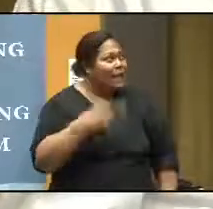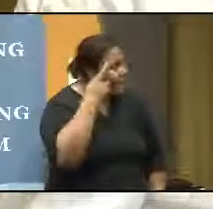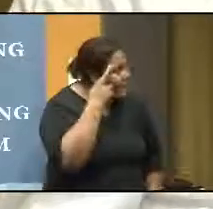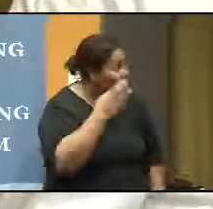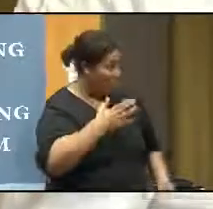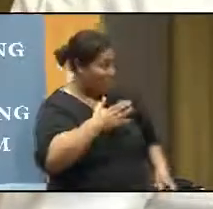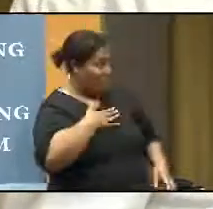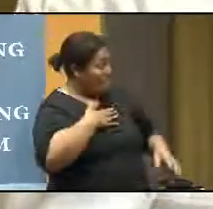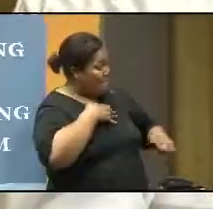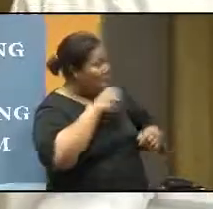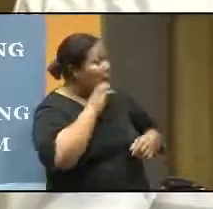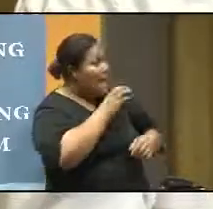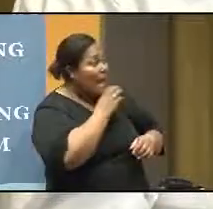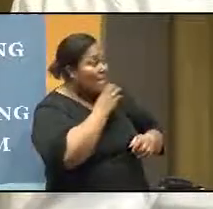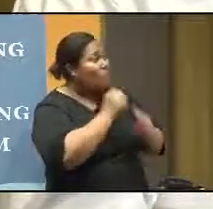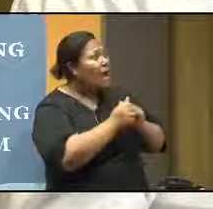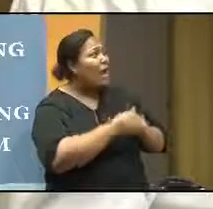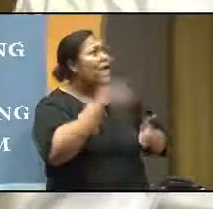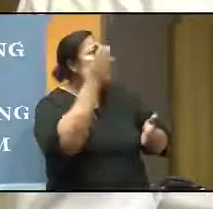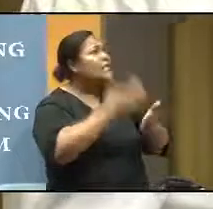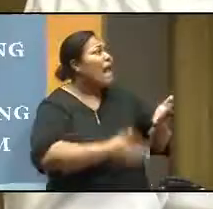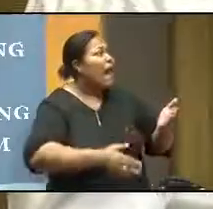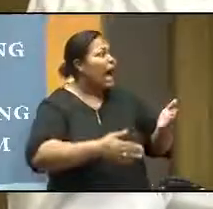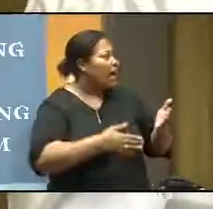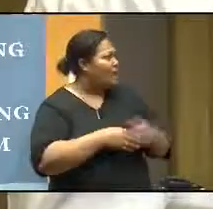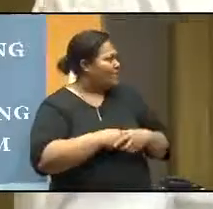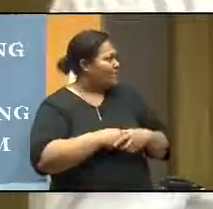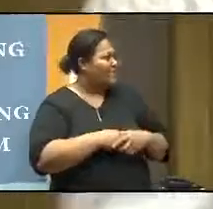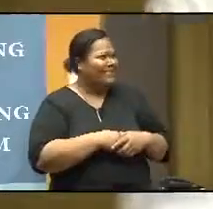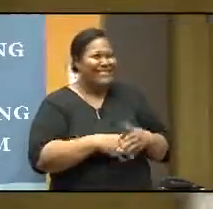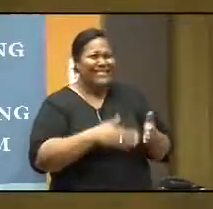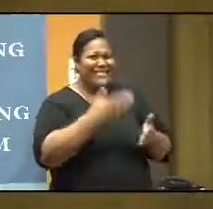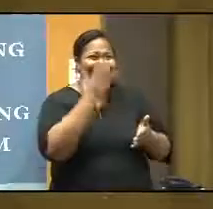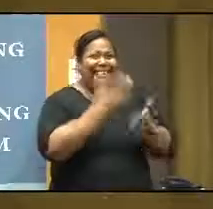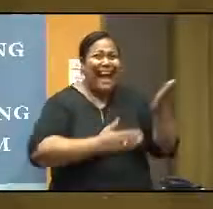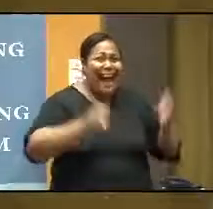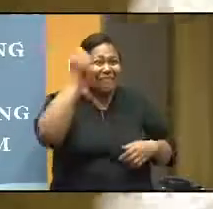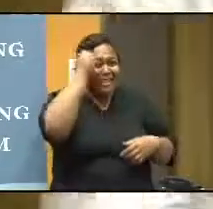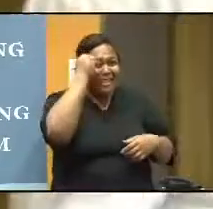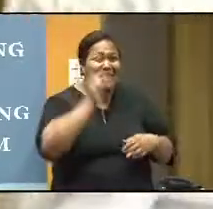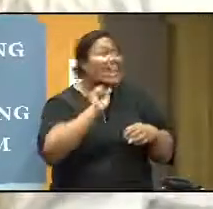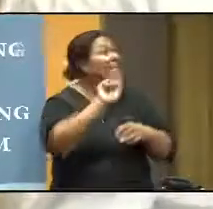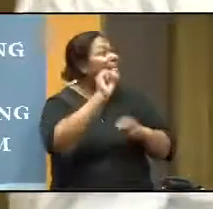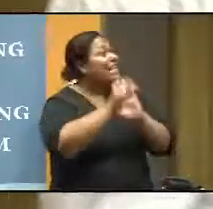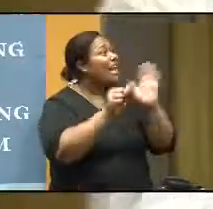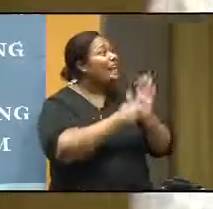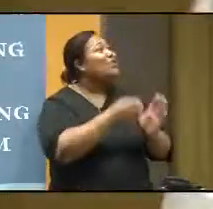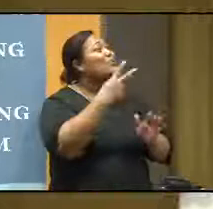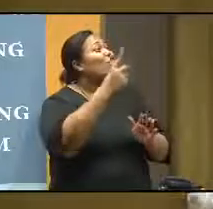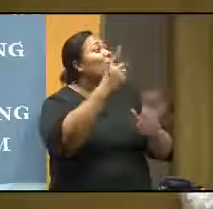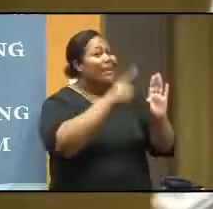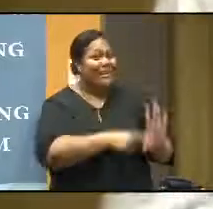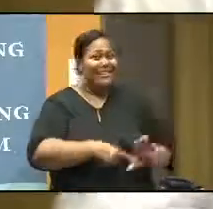is half idiot and his age is 21 years, therefore your age is what it is, a little bit.